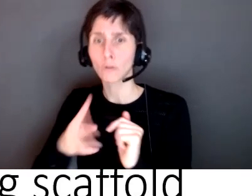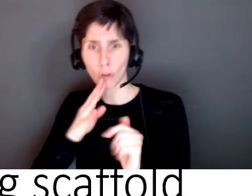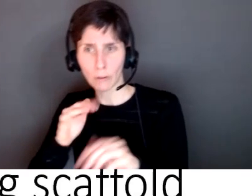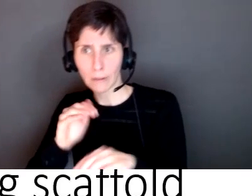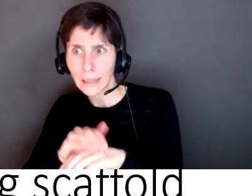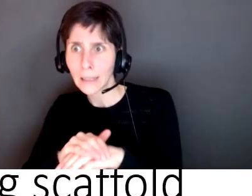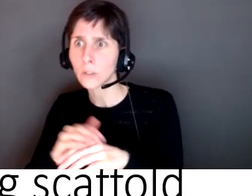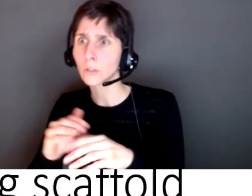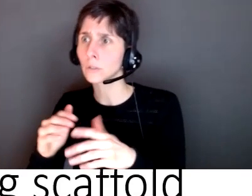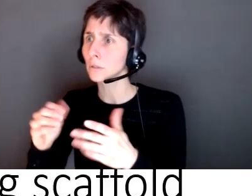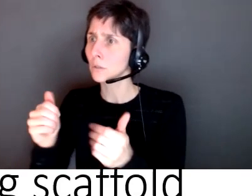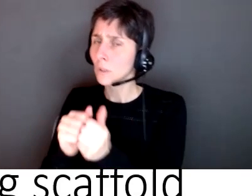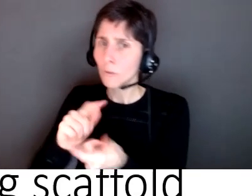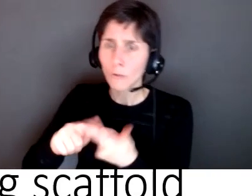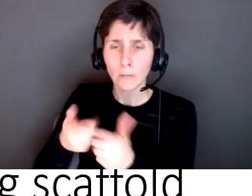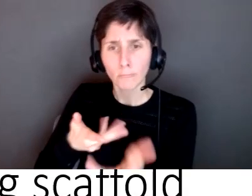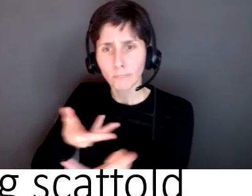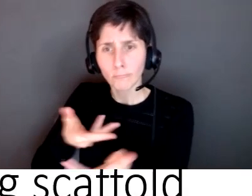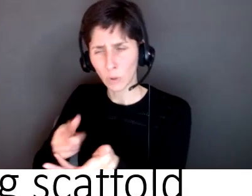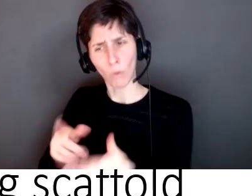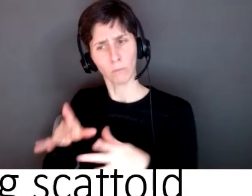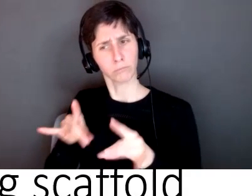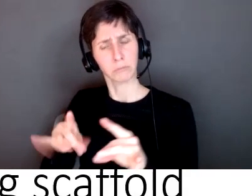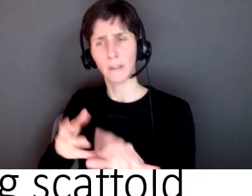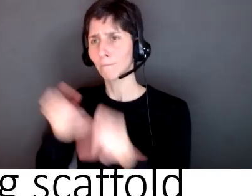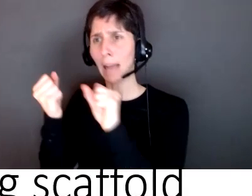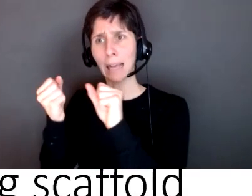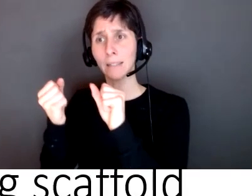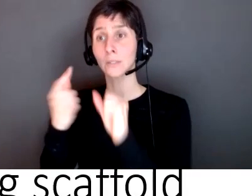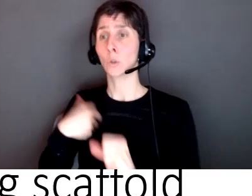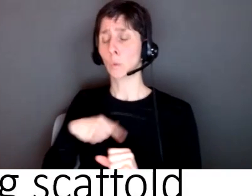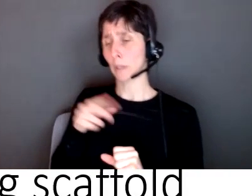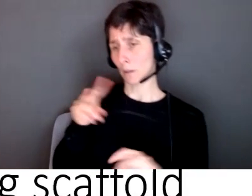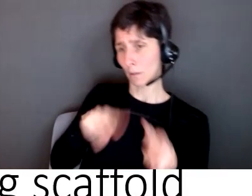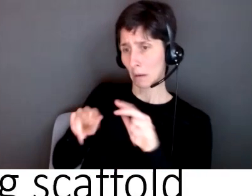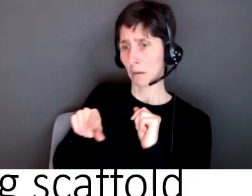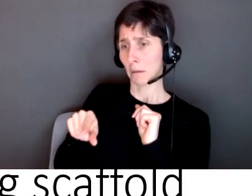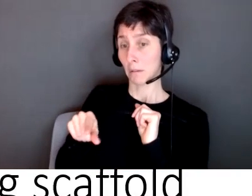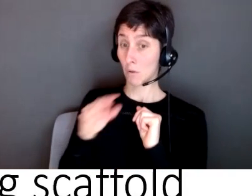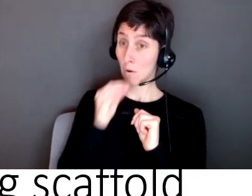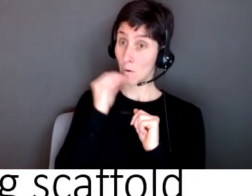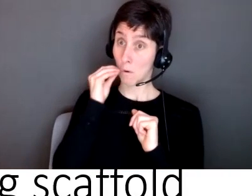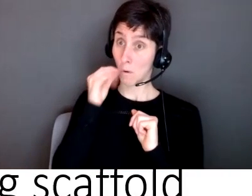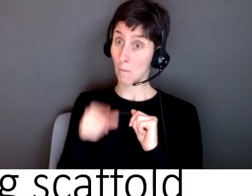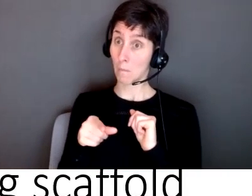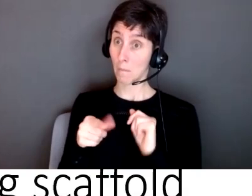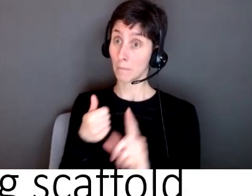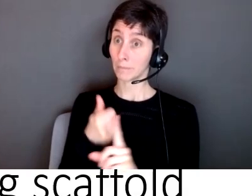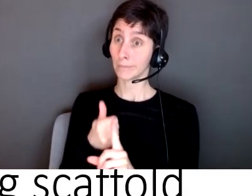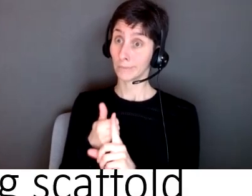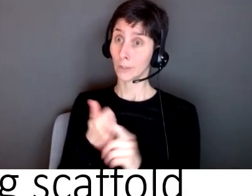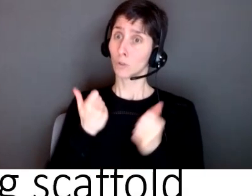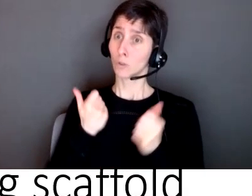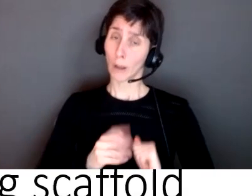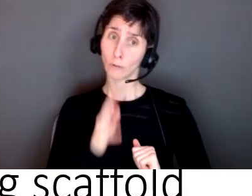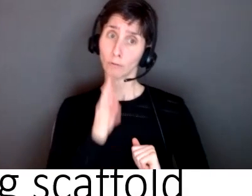um yeah he's picking it up really quickly and uh what we observe is now even at home he himself actually tries